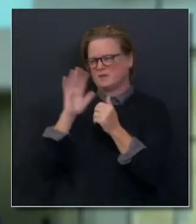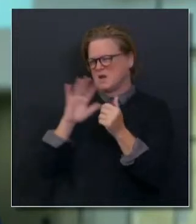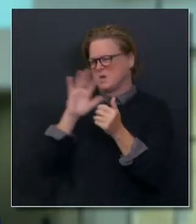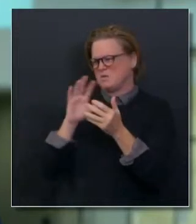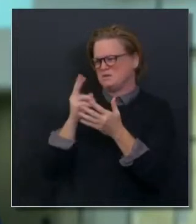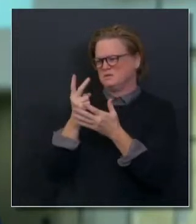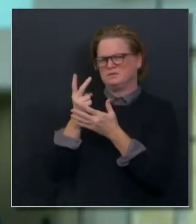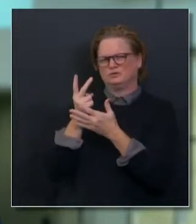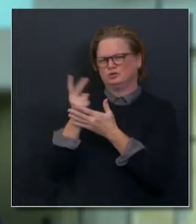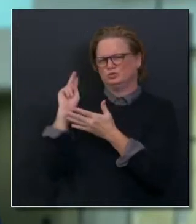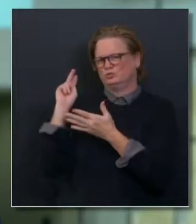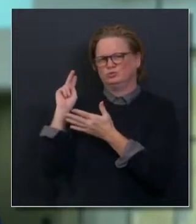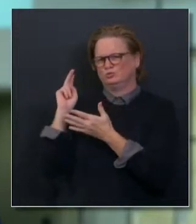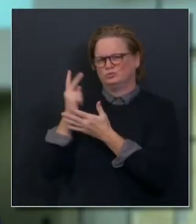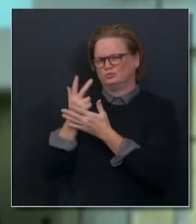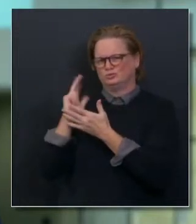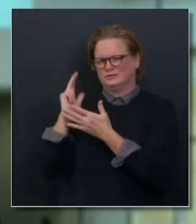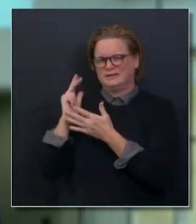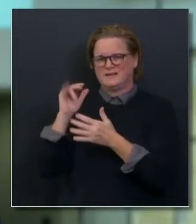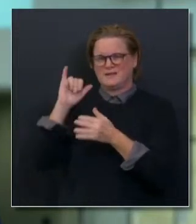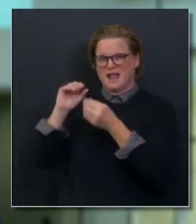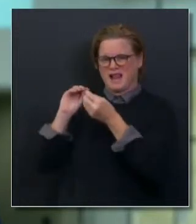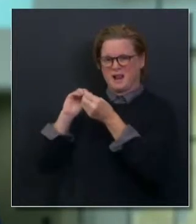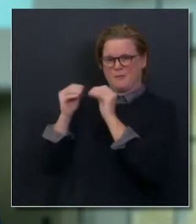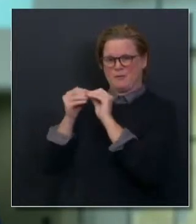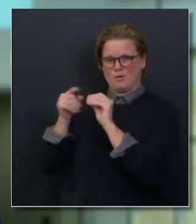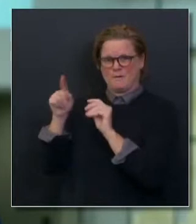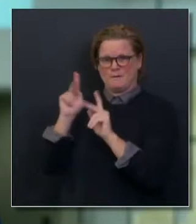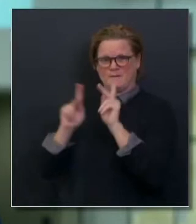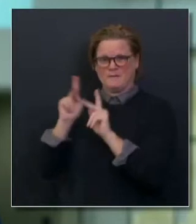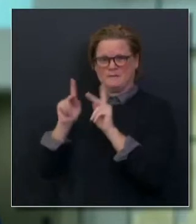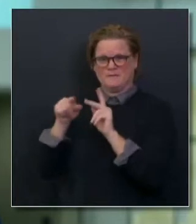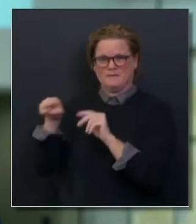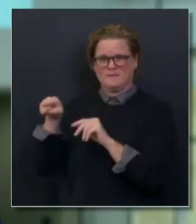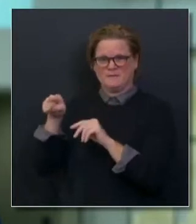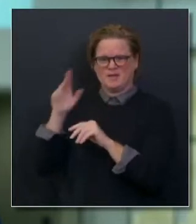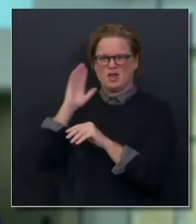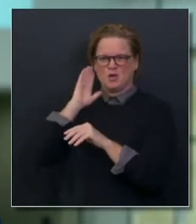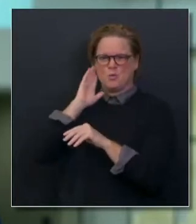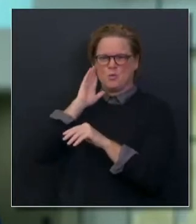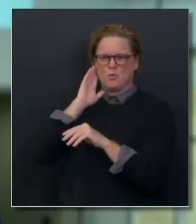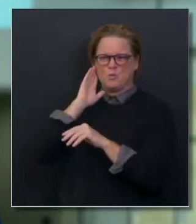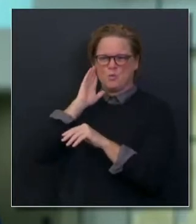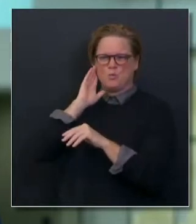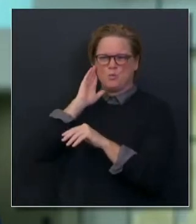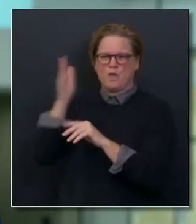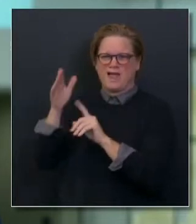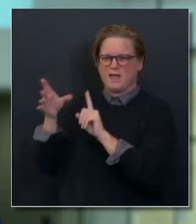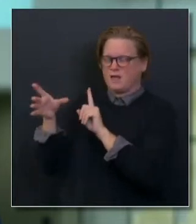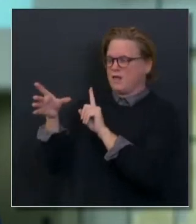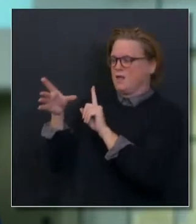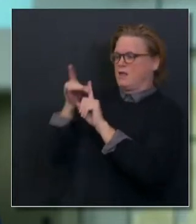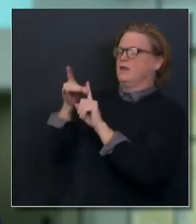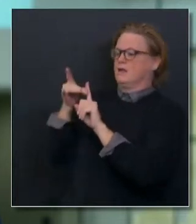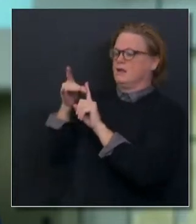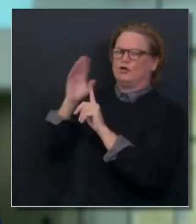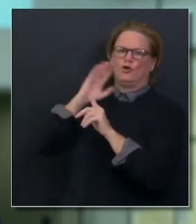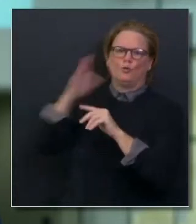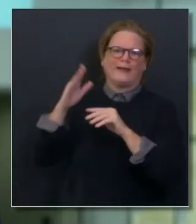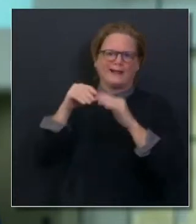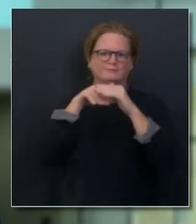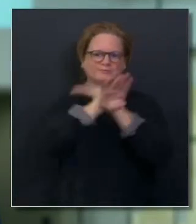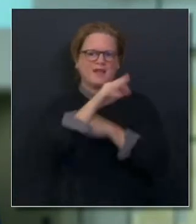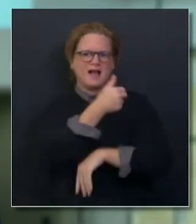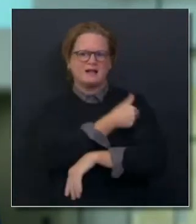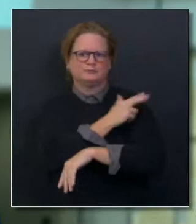of those that have been hospitalized are going to end up in our ICUs. And when the governor says that our projections